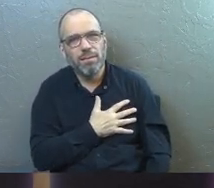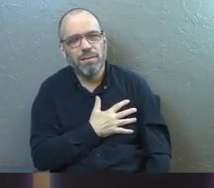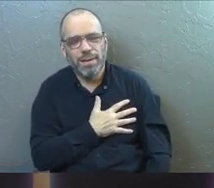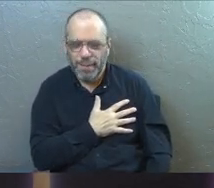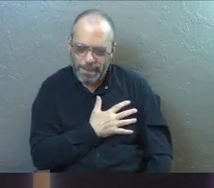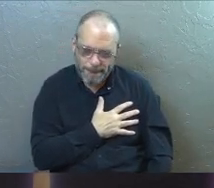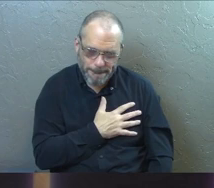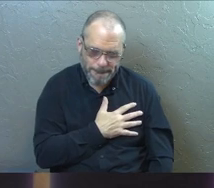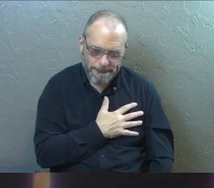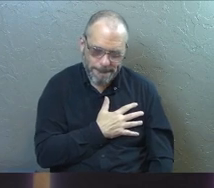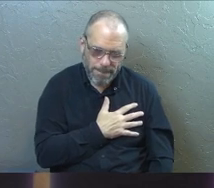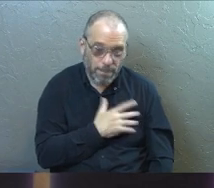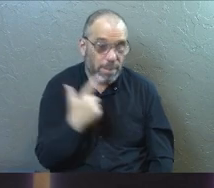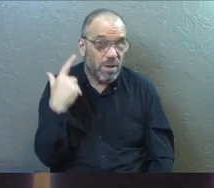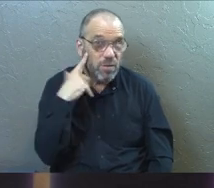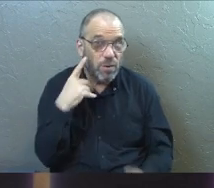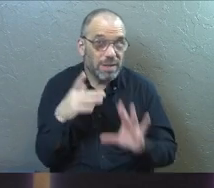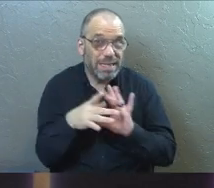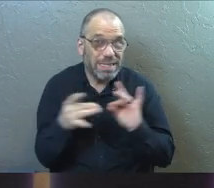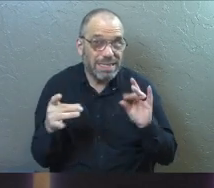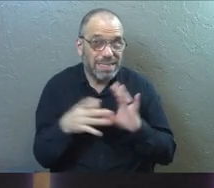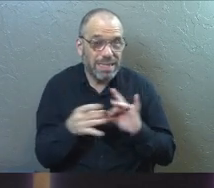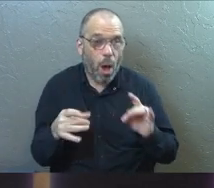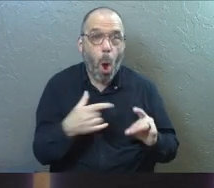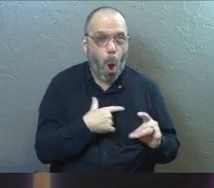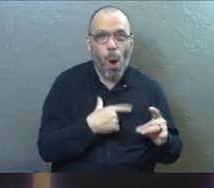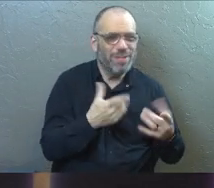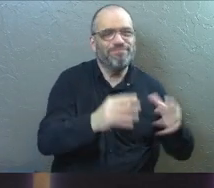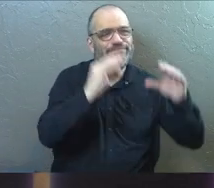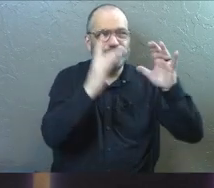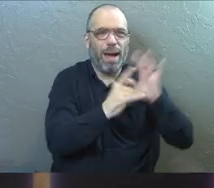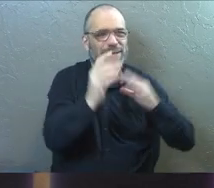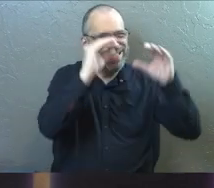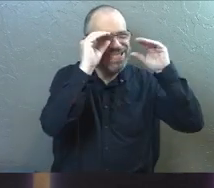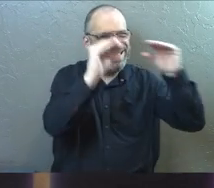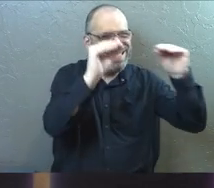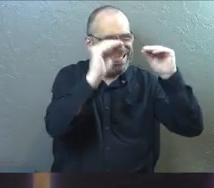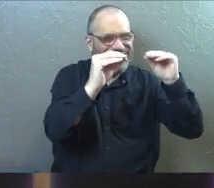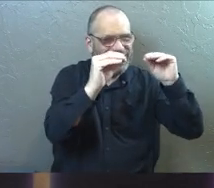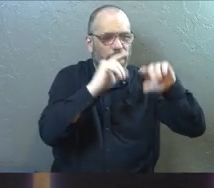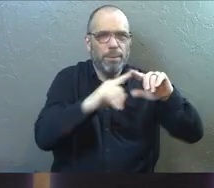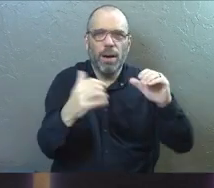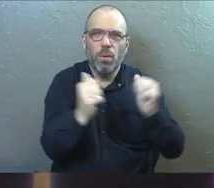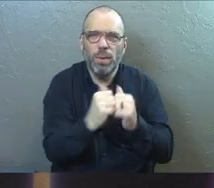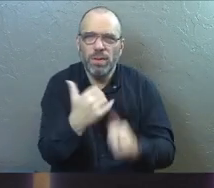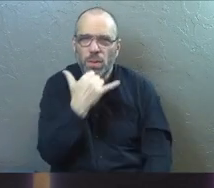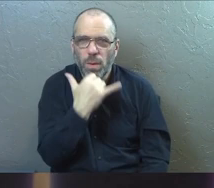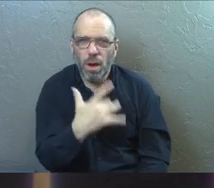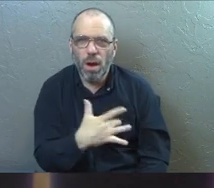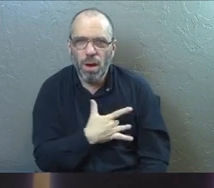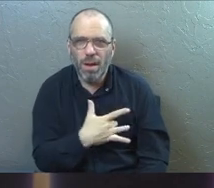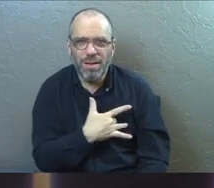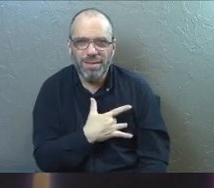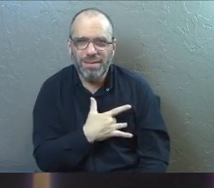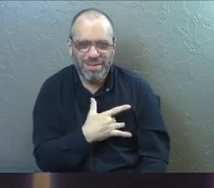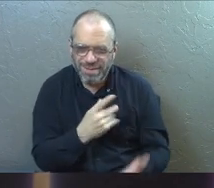And maybe you've heard it before. You've heard someone teach God's words, but with the wrong heart. That doesn't work.